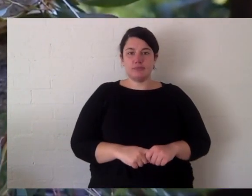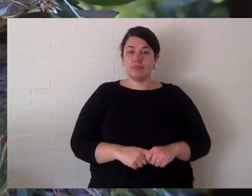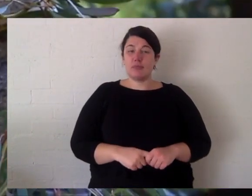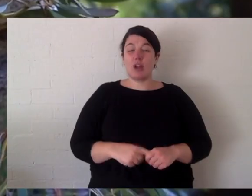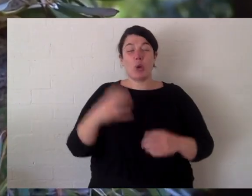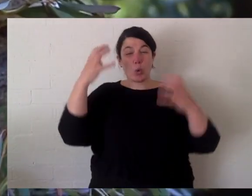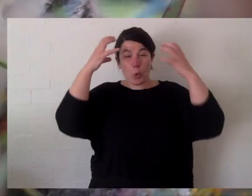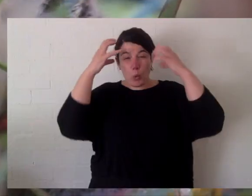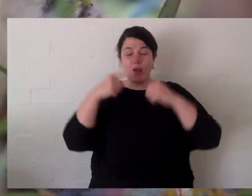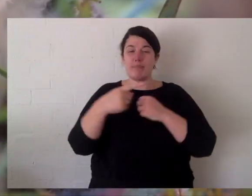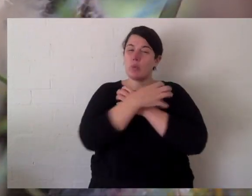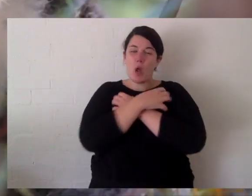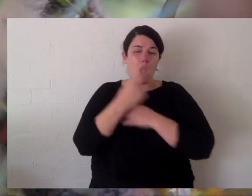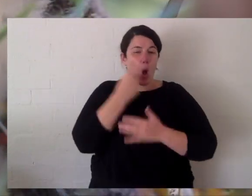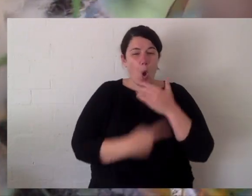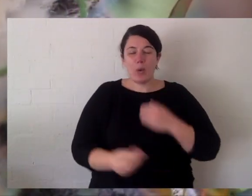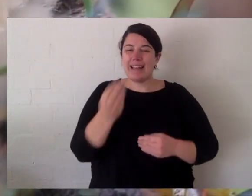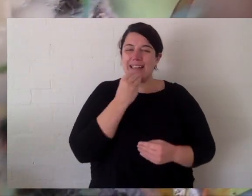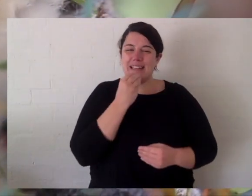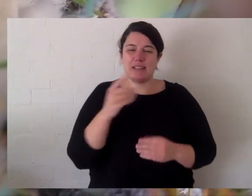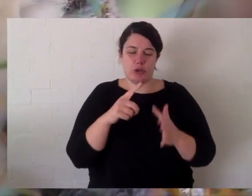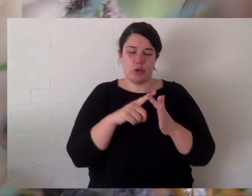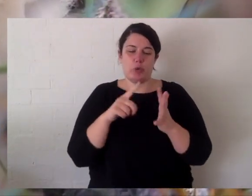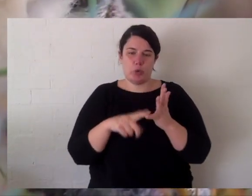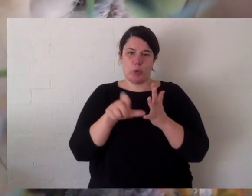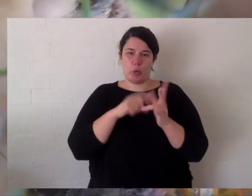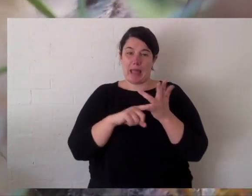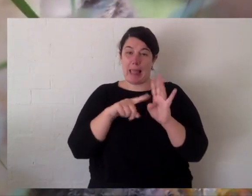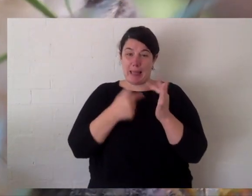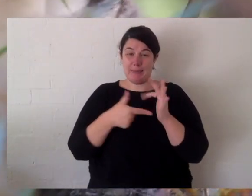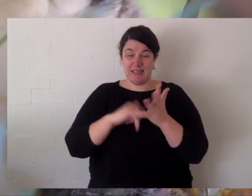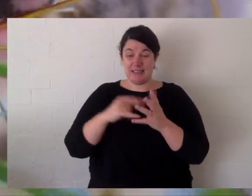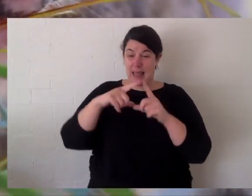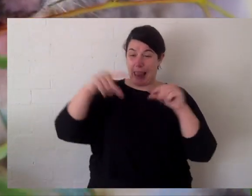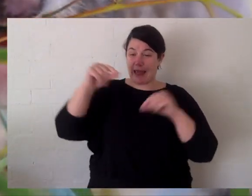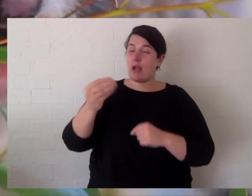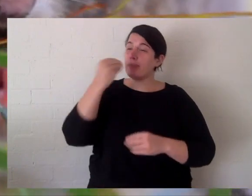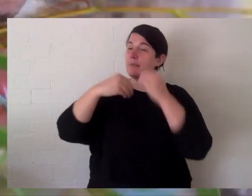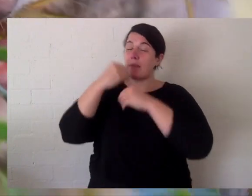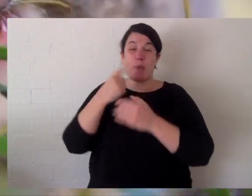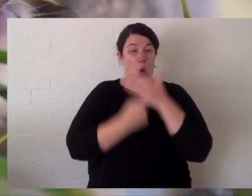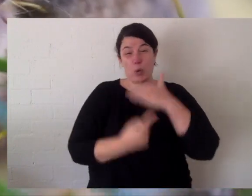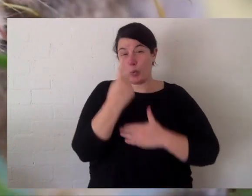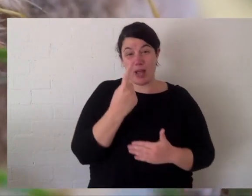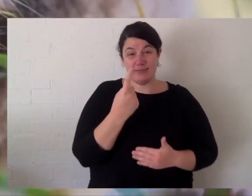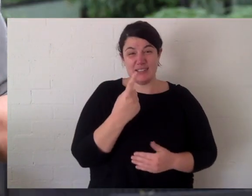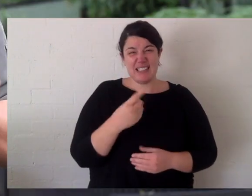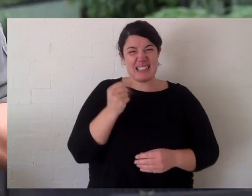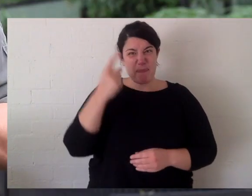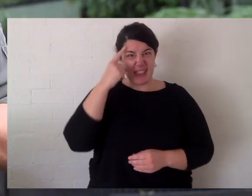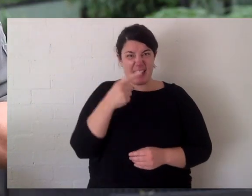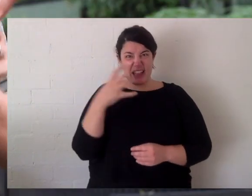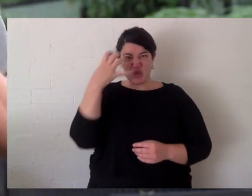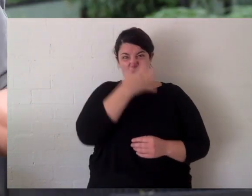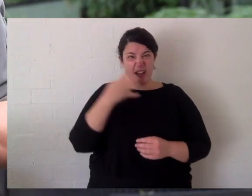eucalyptus. Some people think that koalas get drunk from the eucalypt. They don't.